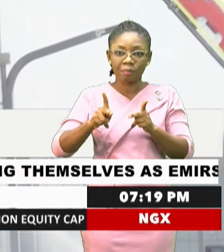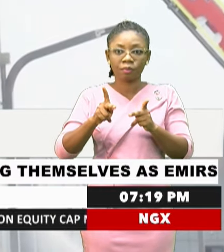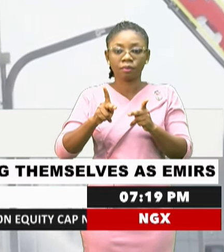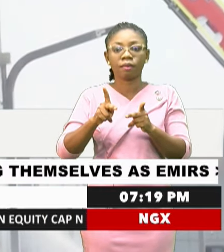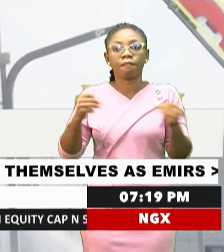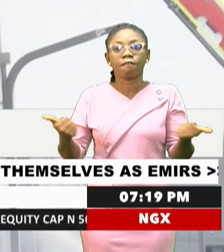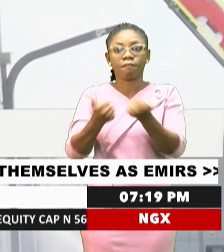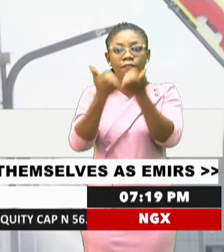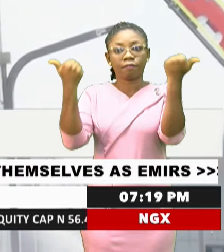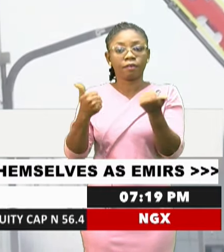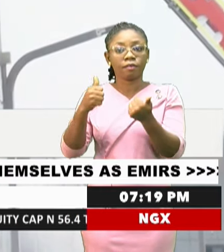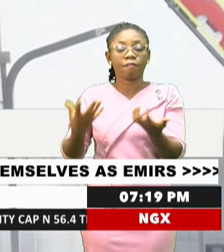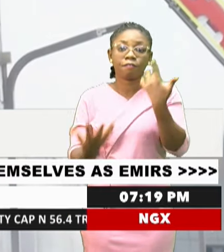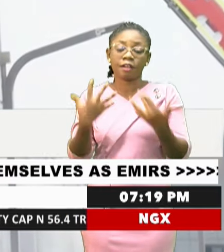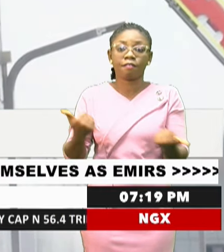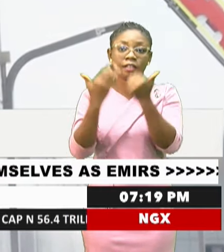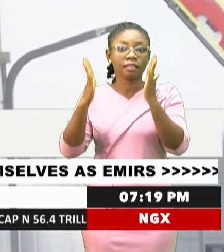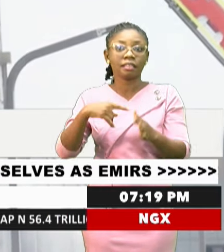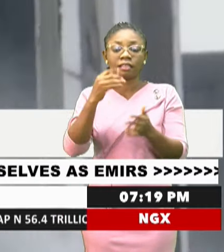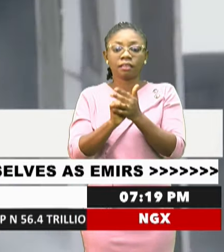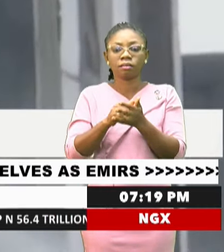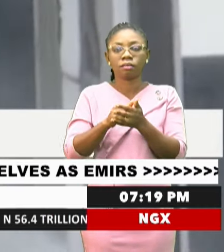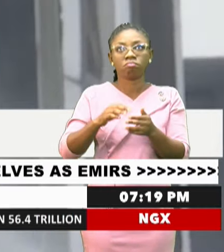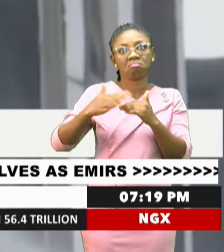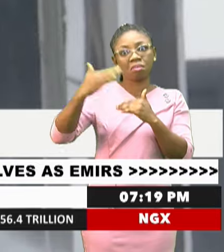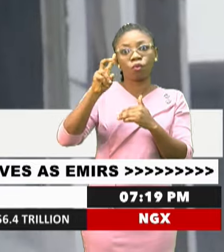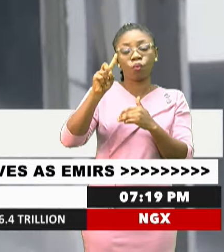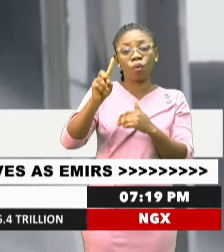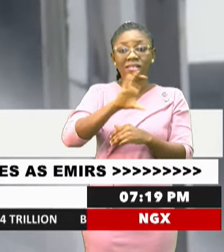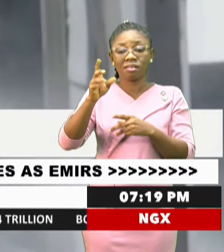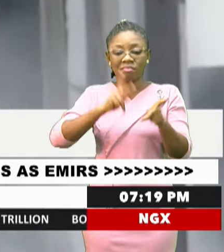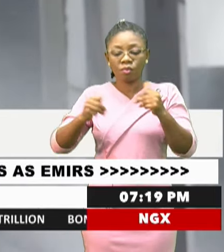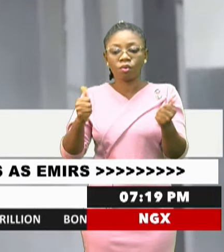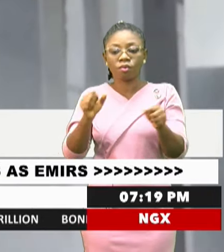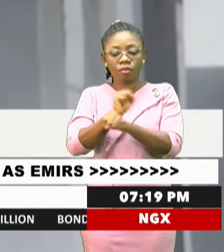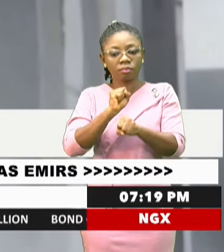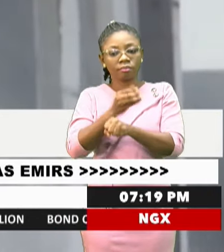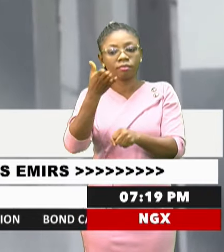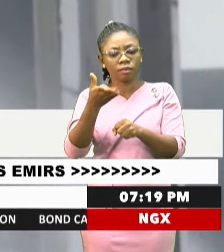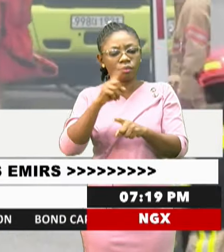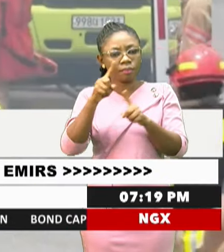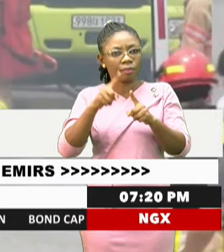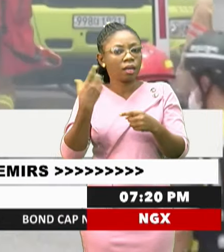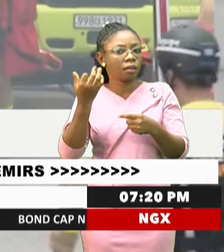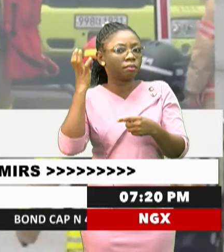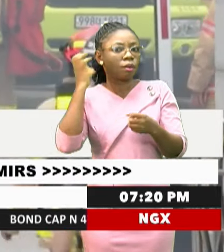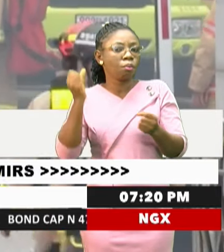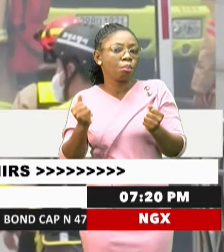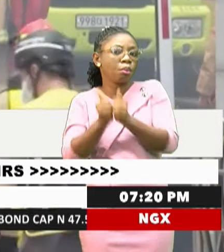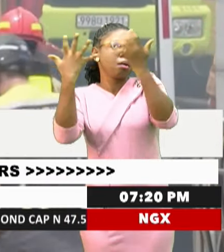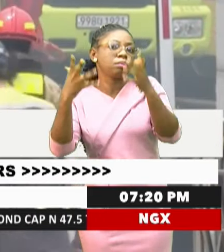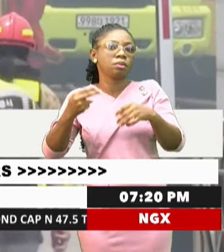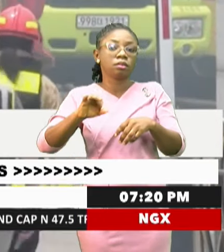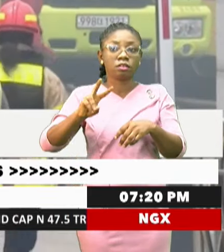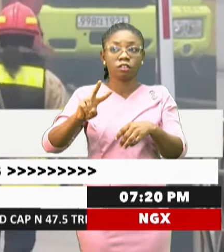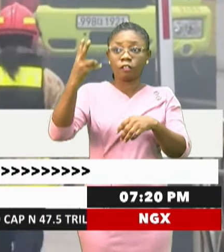said over 100 people were working in the factory when workers had a series of explosions from the second floor where